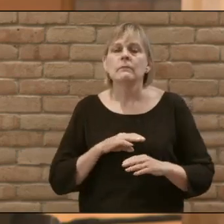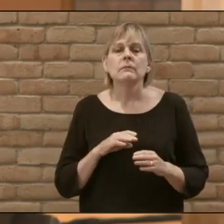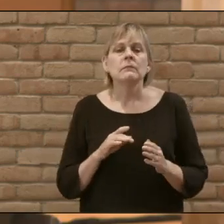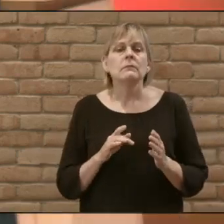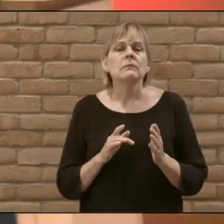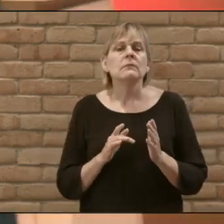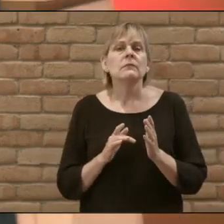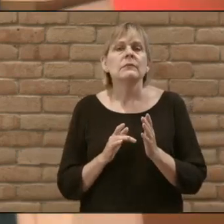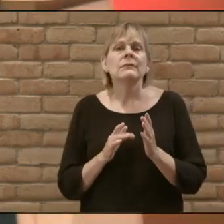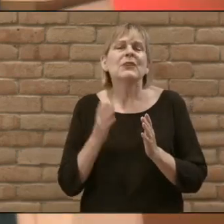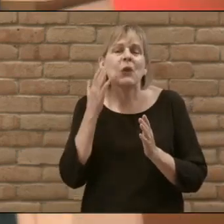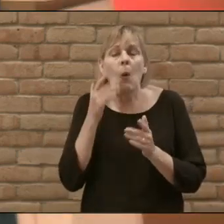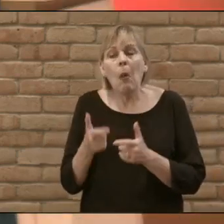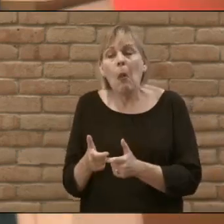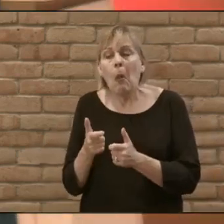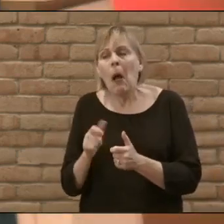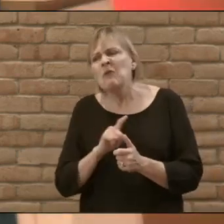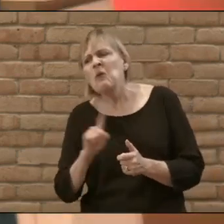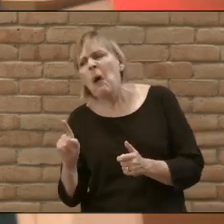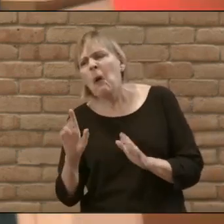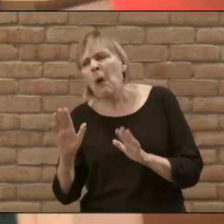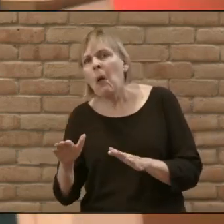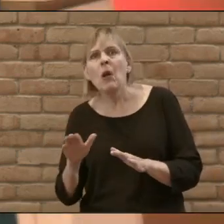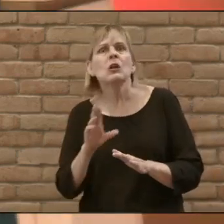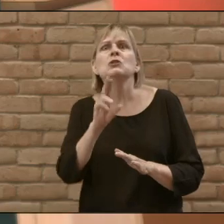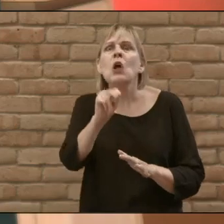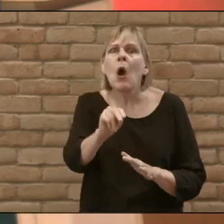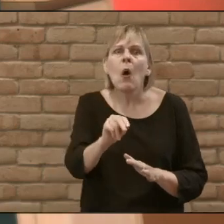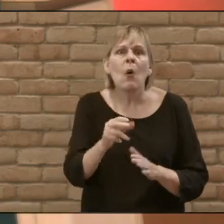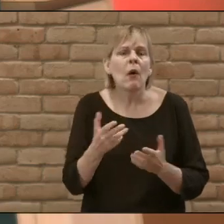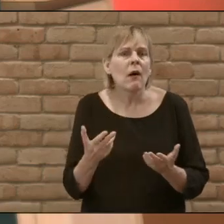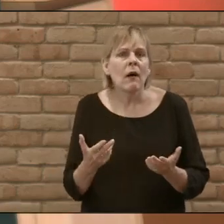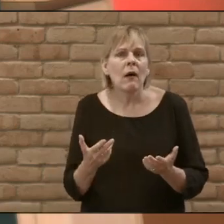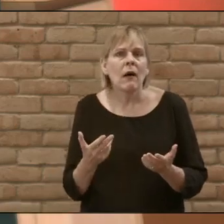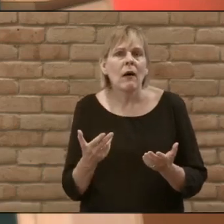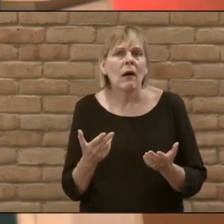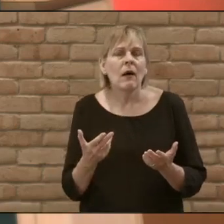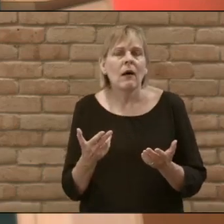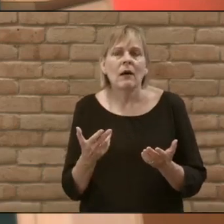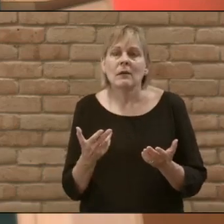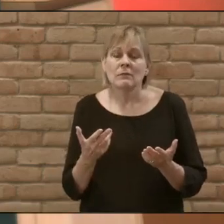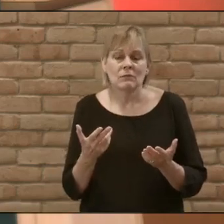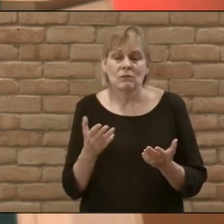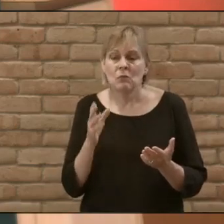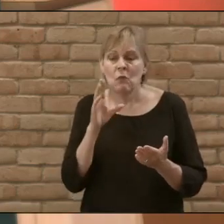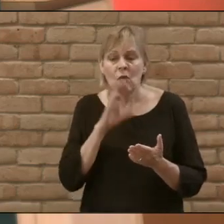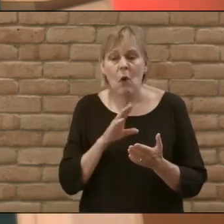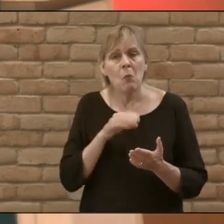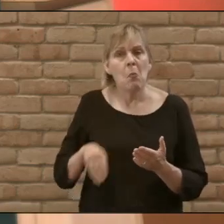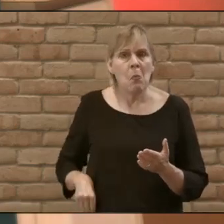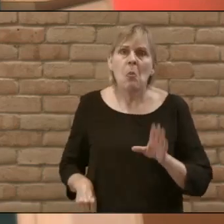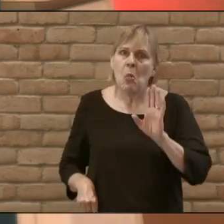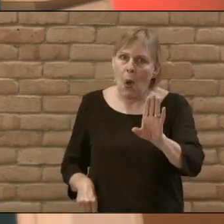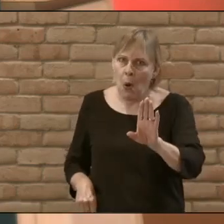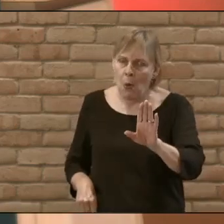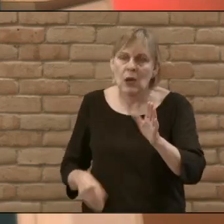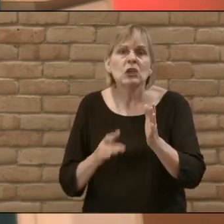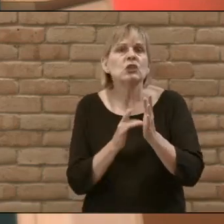got a text message from somebody on his phone and said oh cool great whatever and then swipes up to silence it and puts the phone back in his pocket no